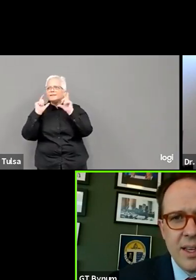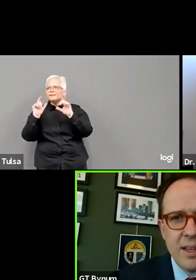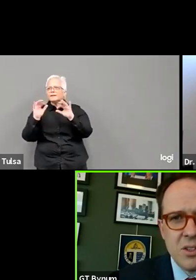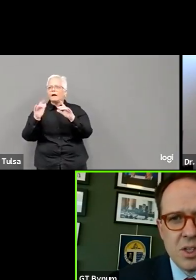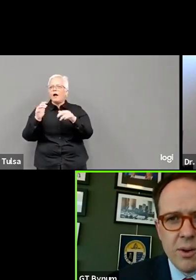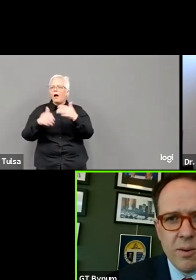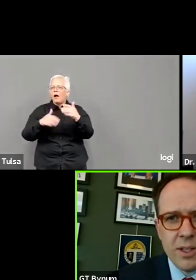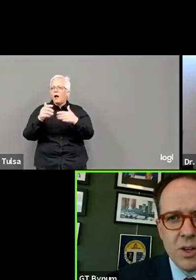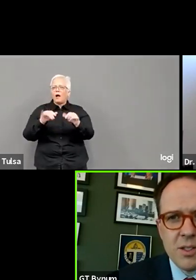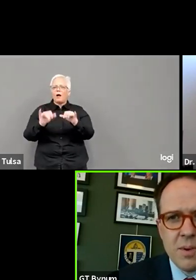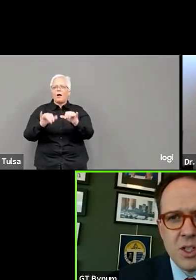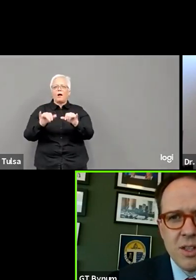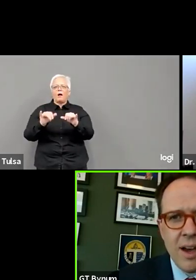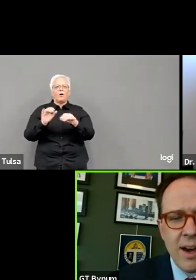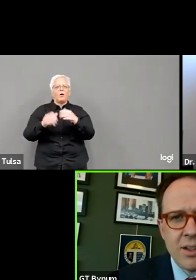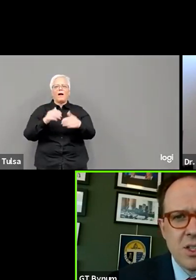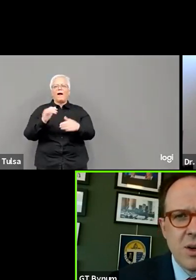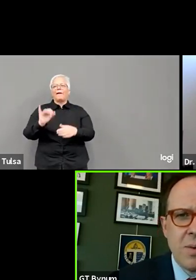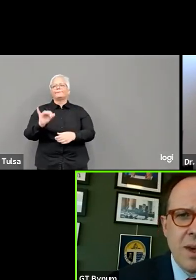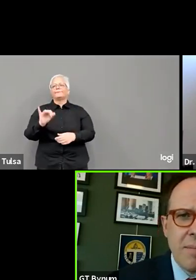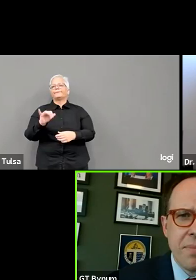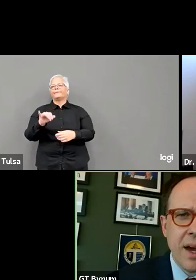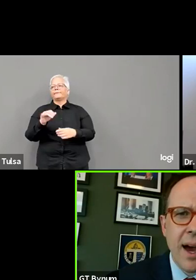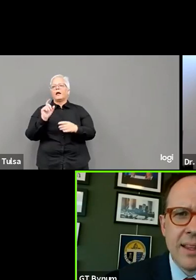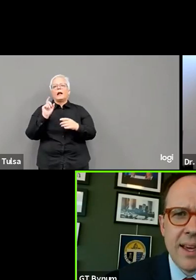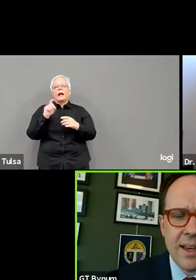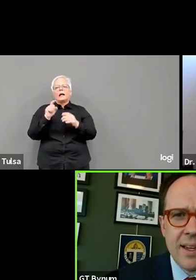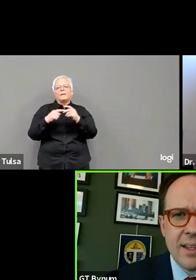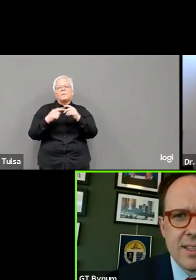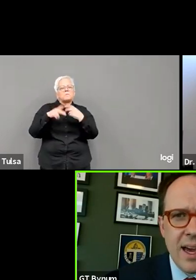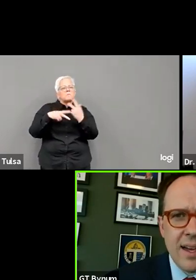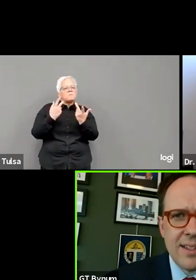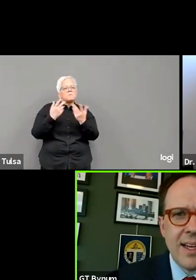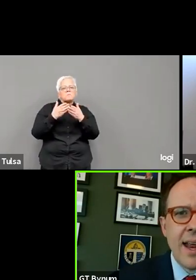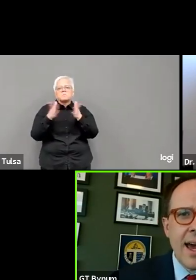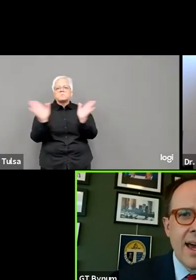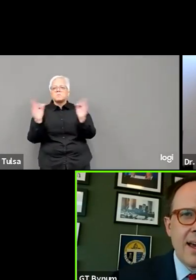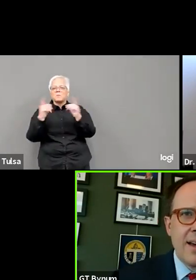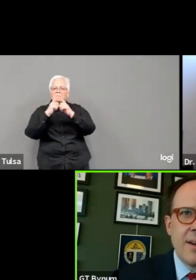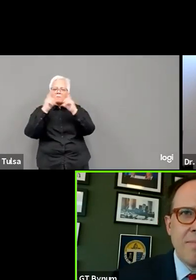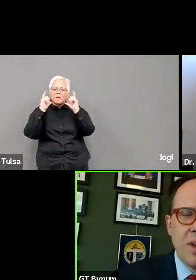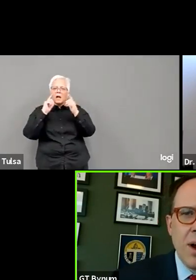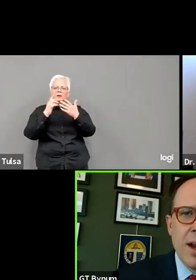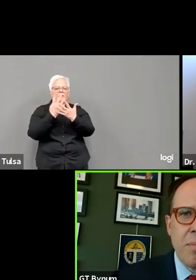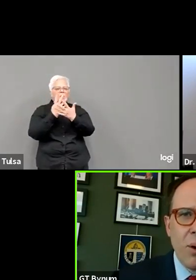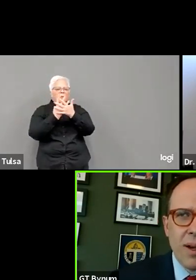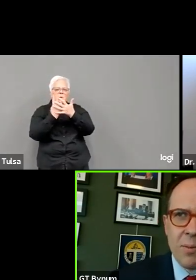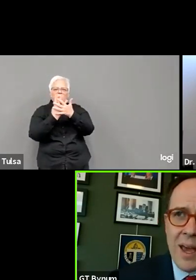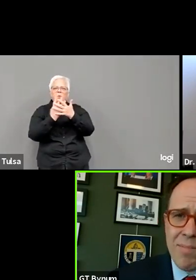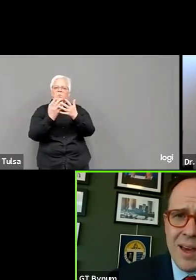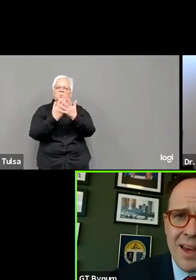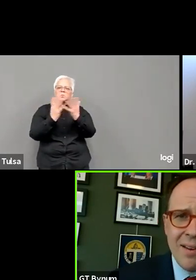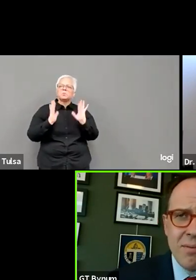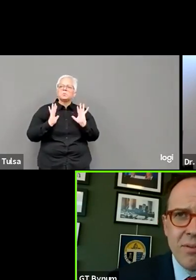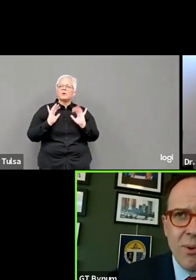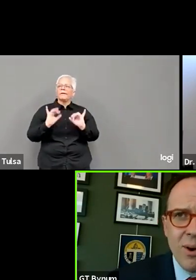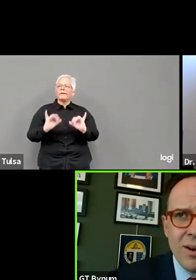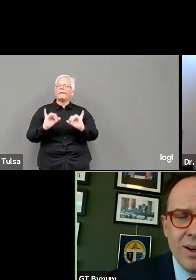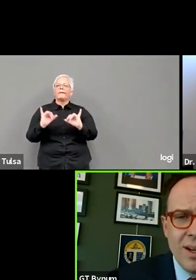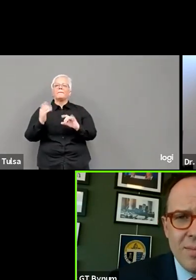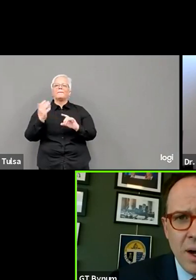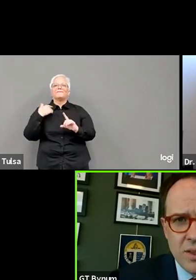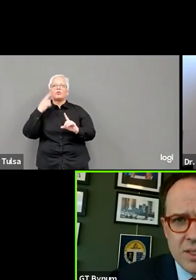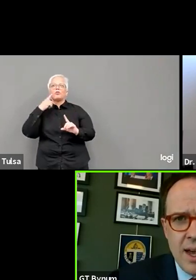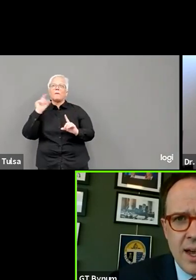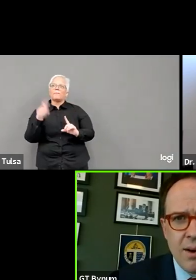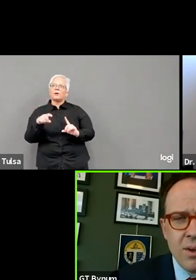in slowing the transmission of virus. So I think it's that today, you know, we're at a point we have been for